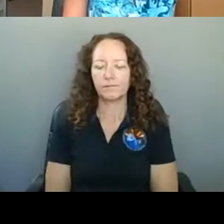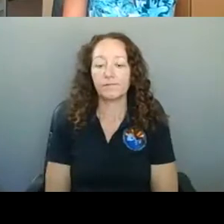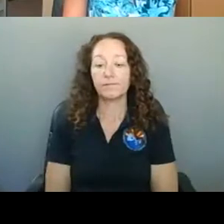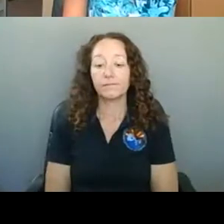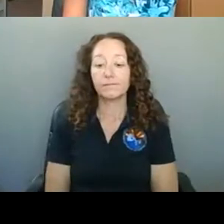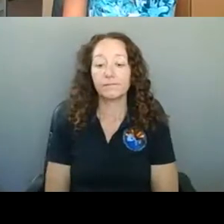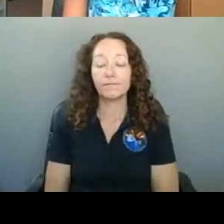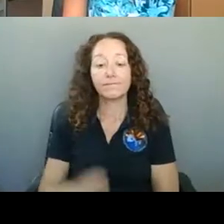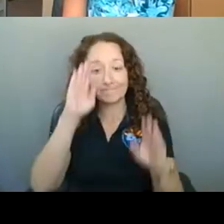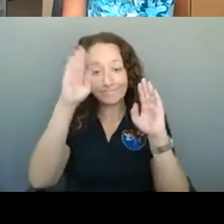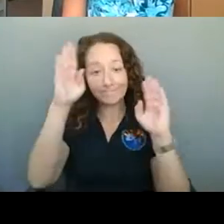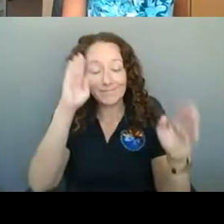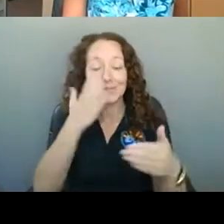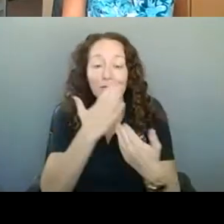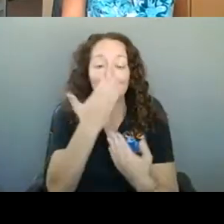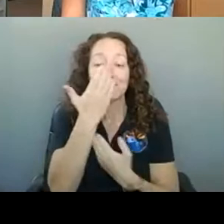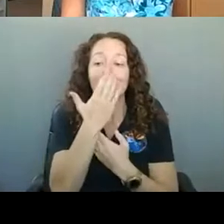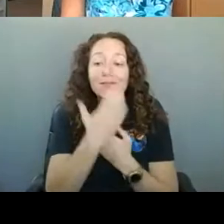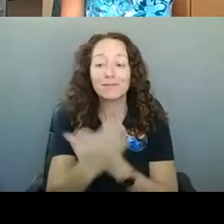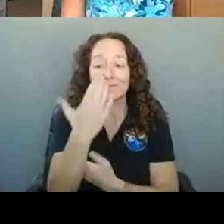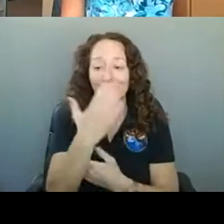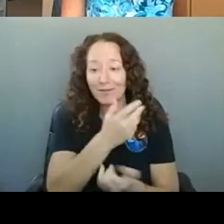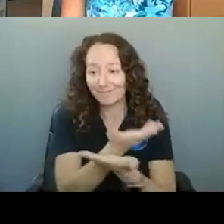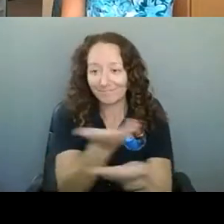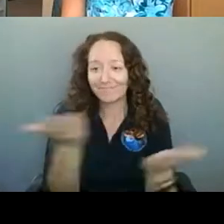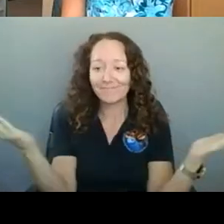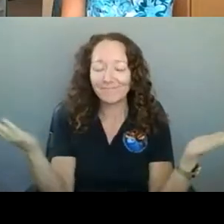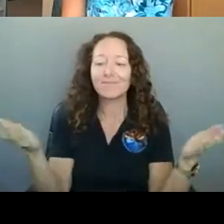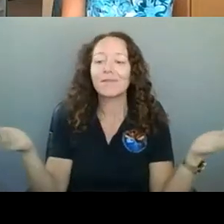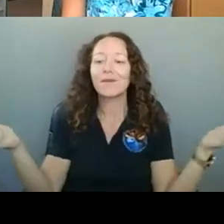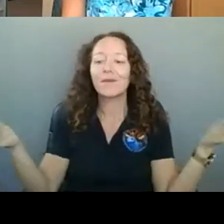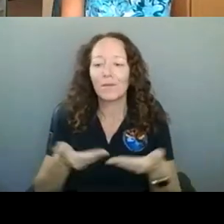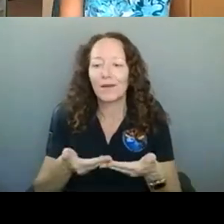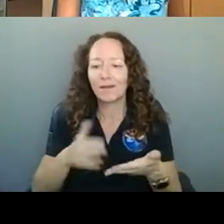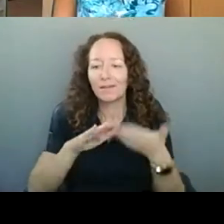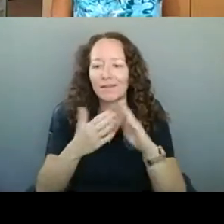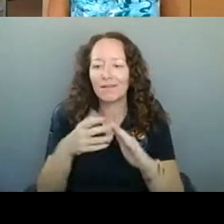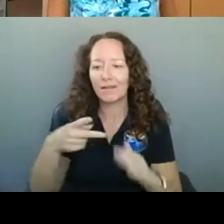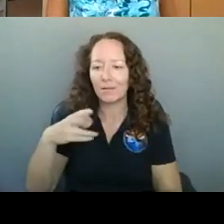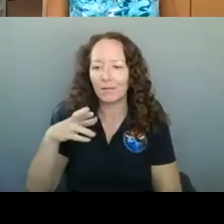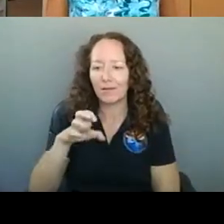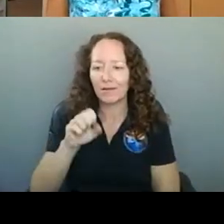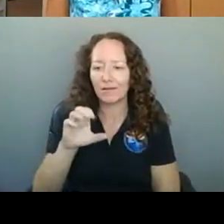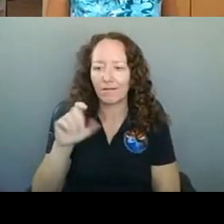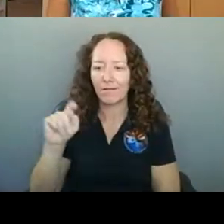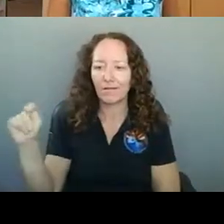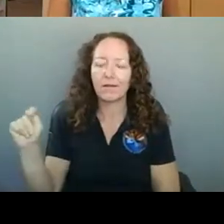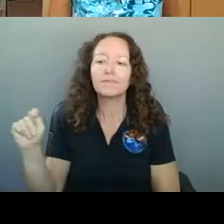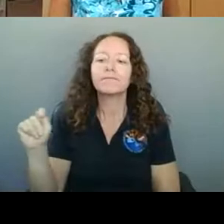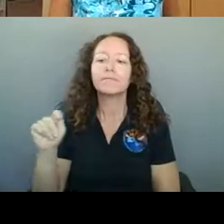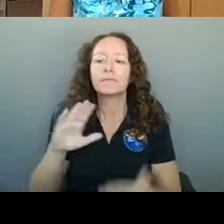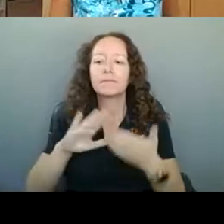Hey, good morning everybody. Welcome to our City of Prescott virtual town hall meeting. It's been a few weeks since we've been